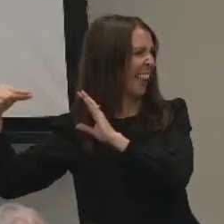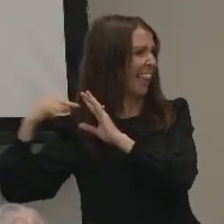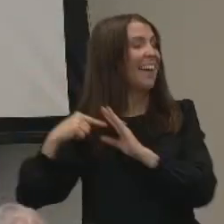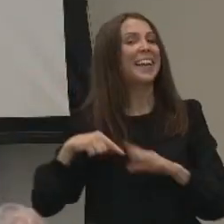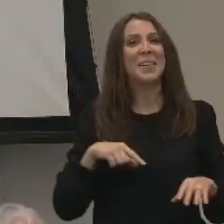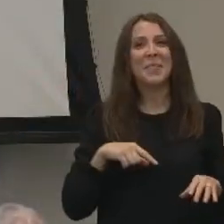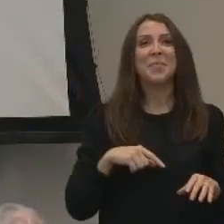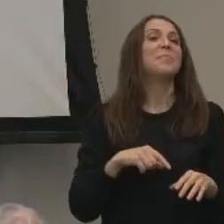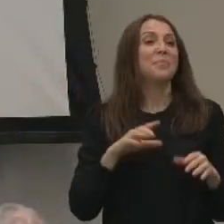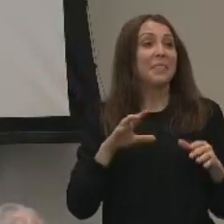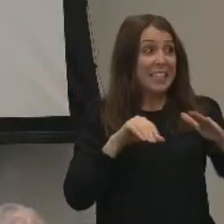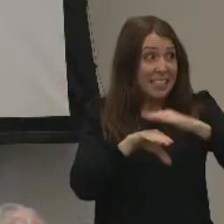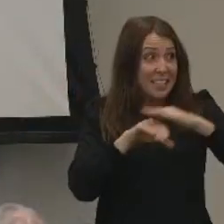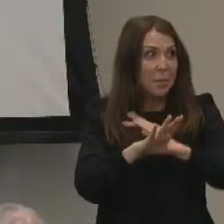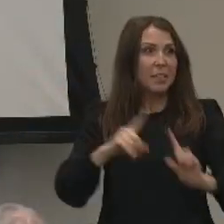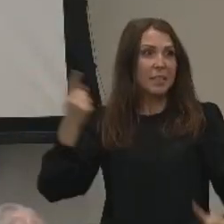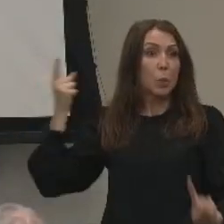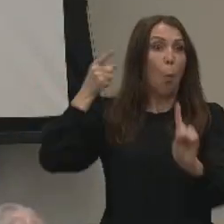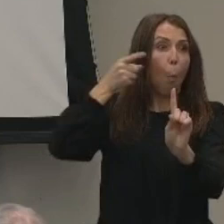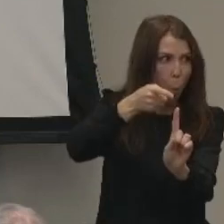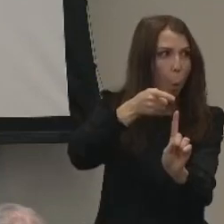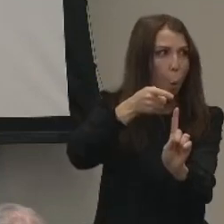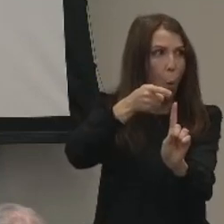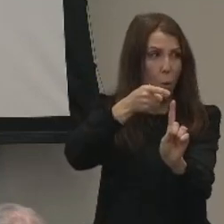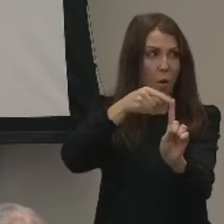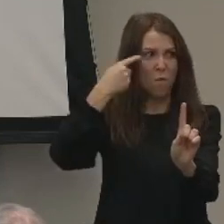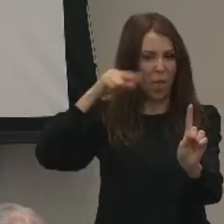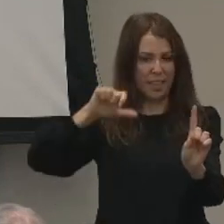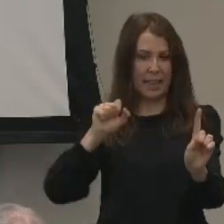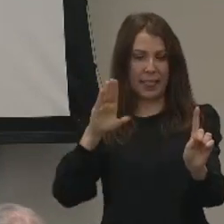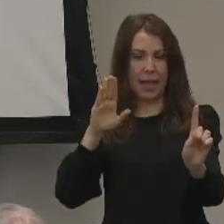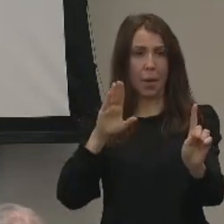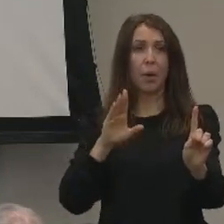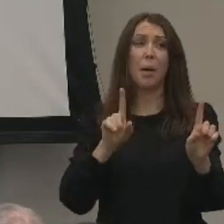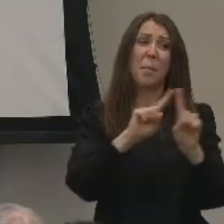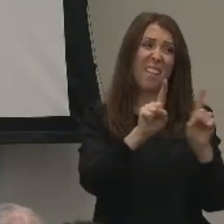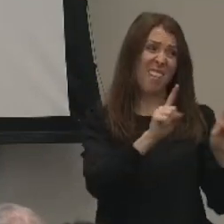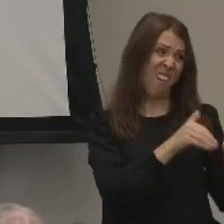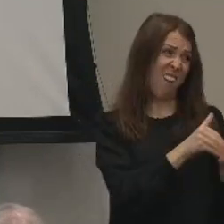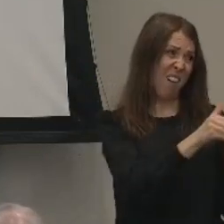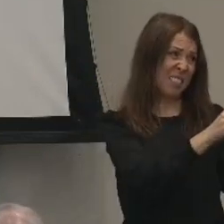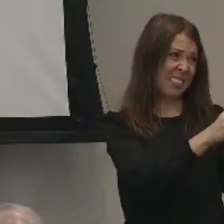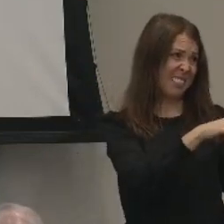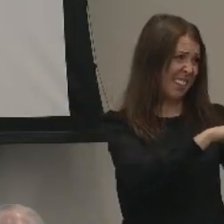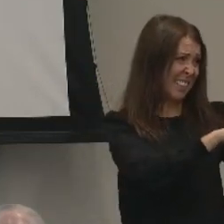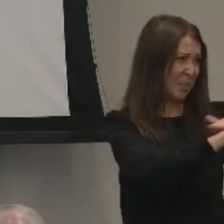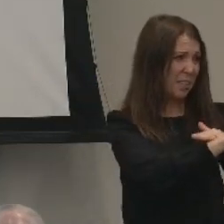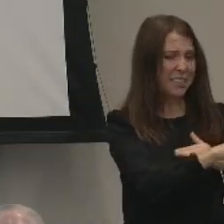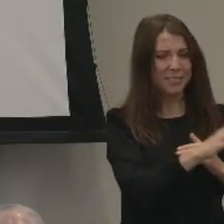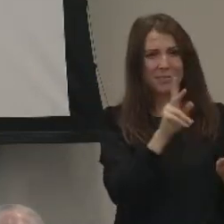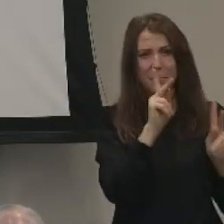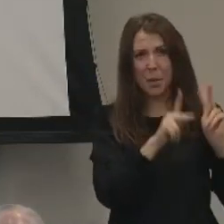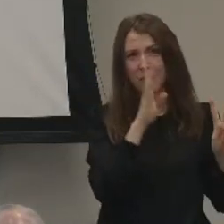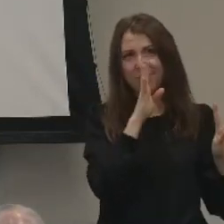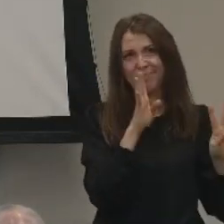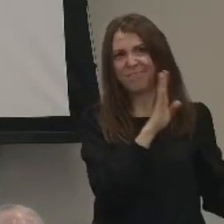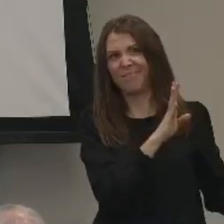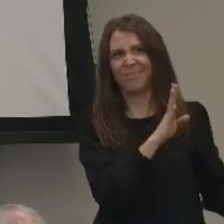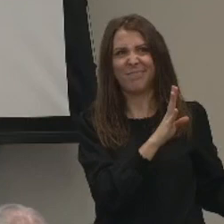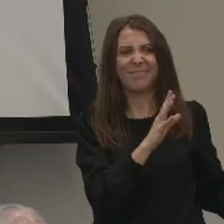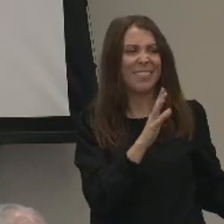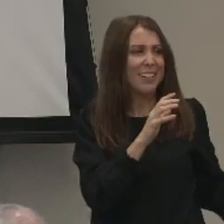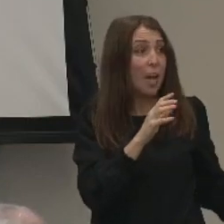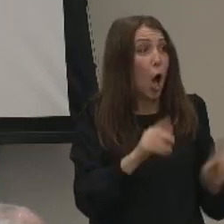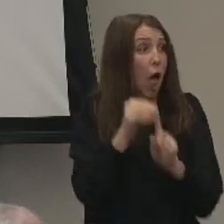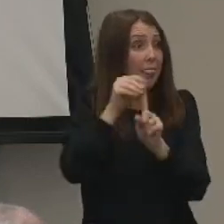and a driving force of this club, but accessibility measures are often overlooked unless people are educated about why these accommodations are really